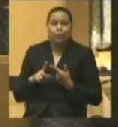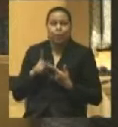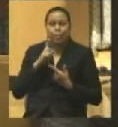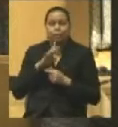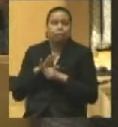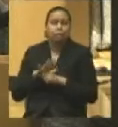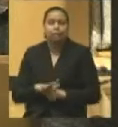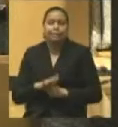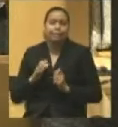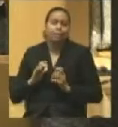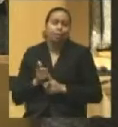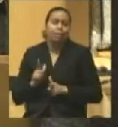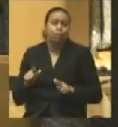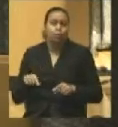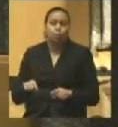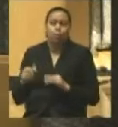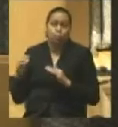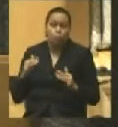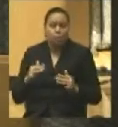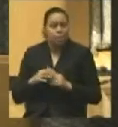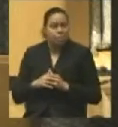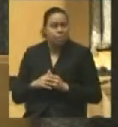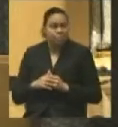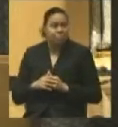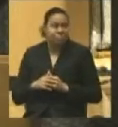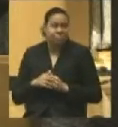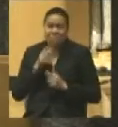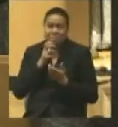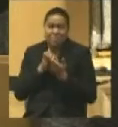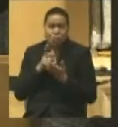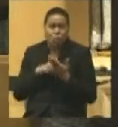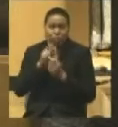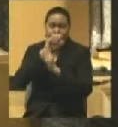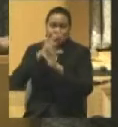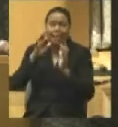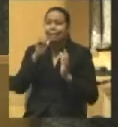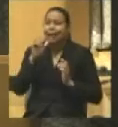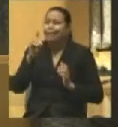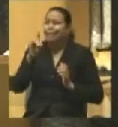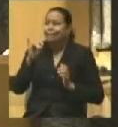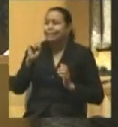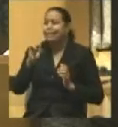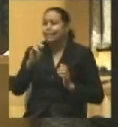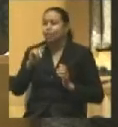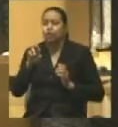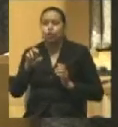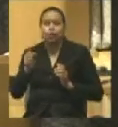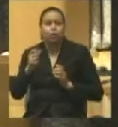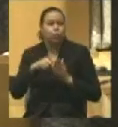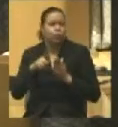suppression of civil liberties in time of war. That is what they call them now, dissenters, right? That, in fact,